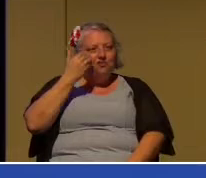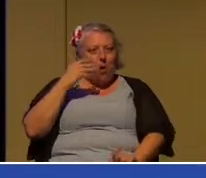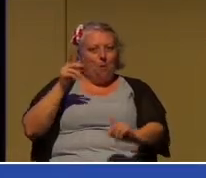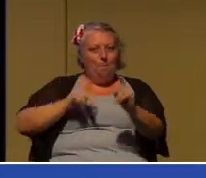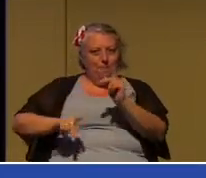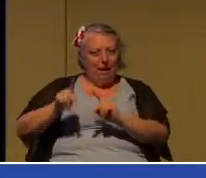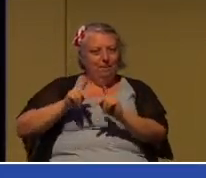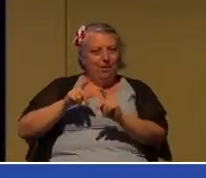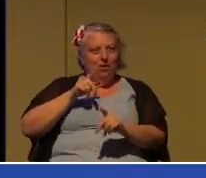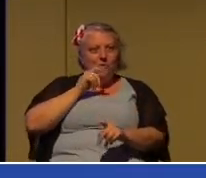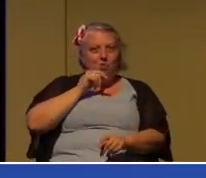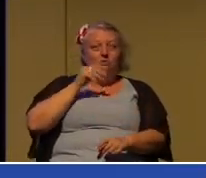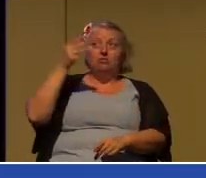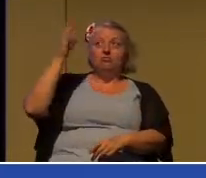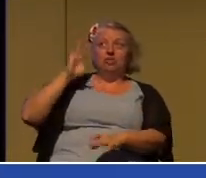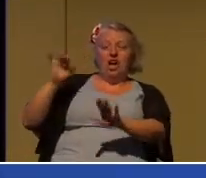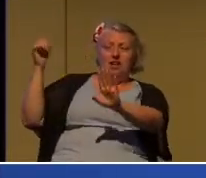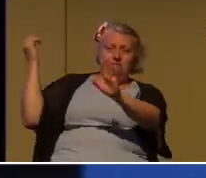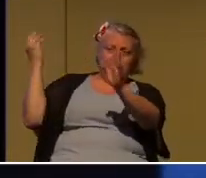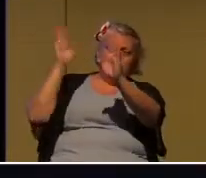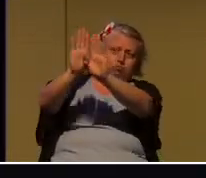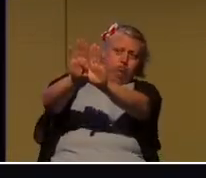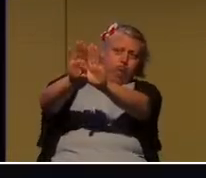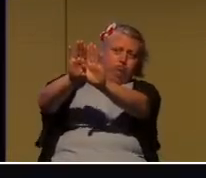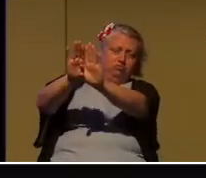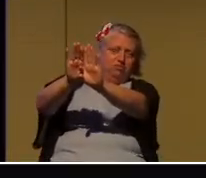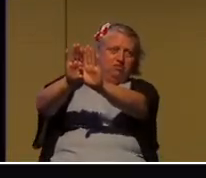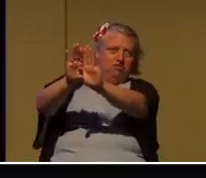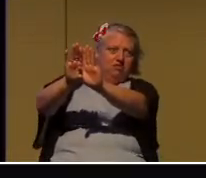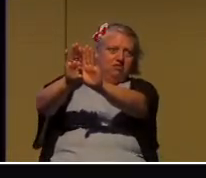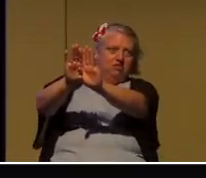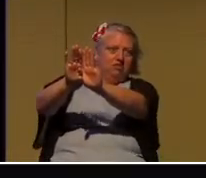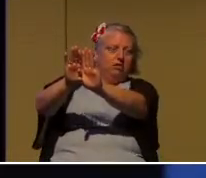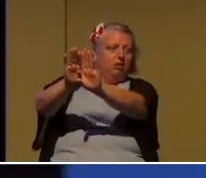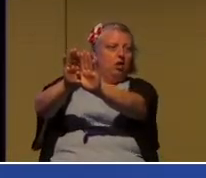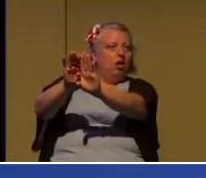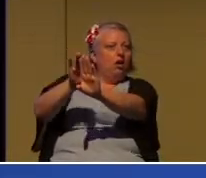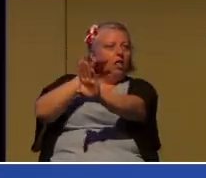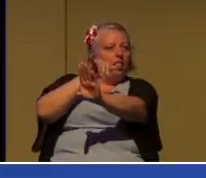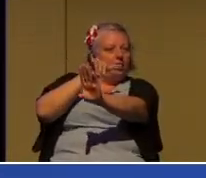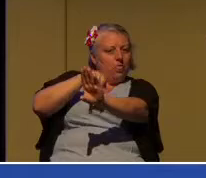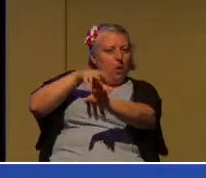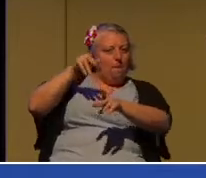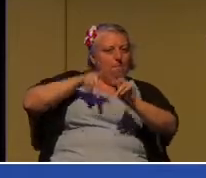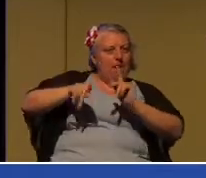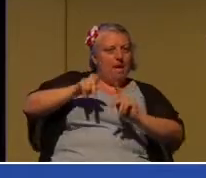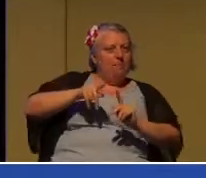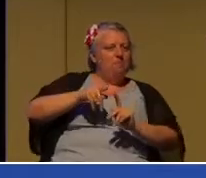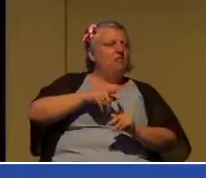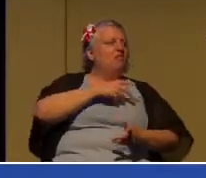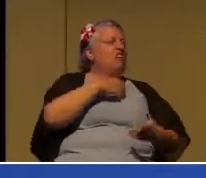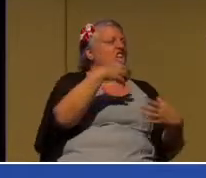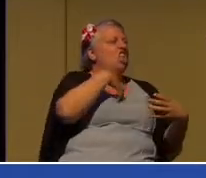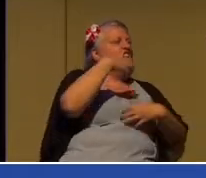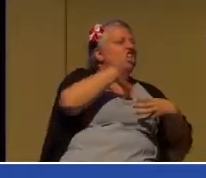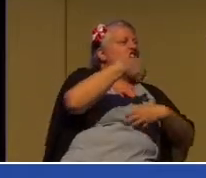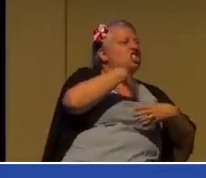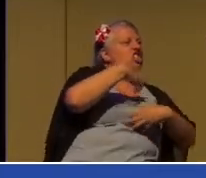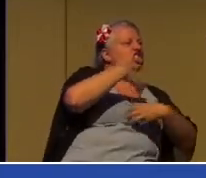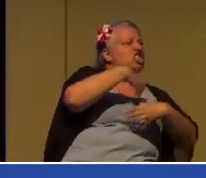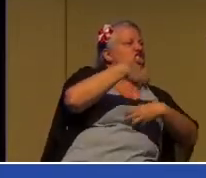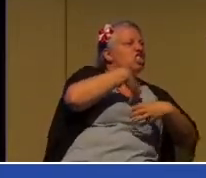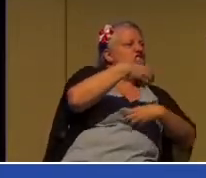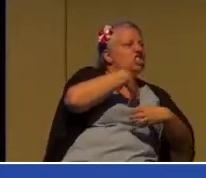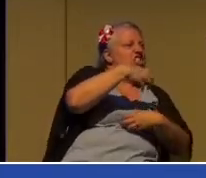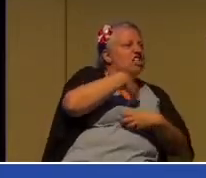closed the door who have spent 20 or 30 years complaining to the rest of the world how wrongly they were treated by whoever closed